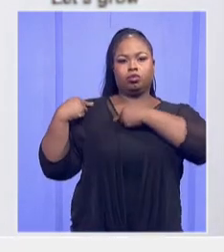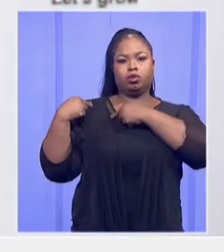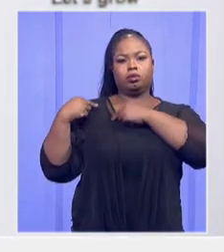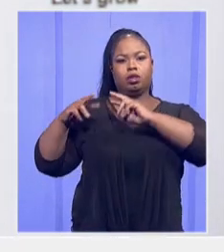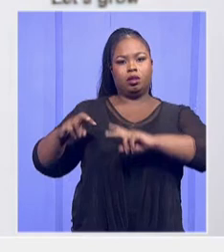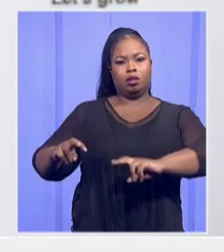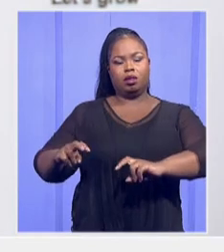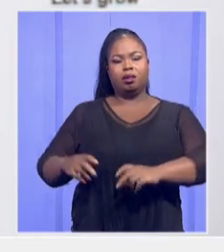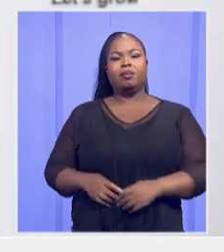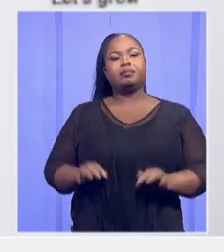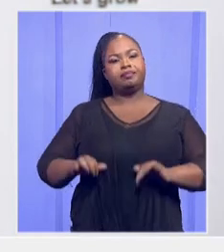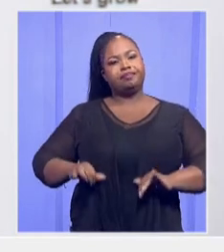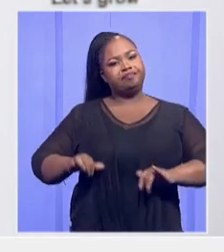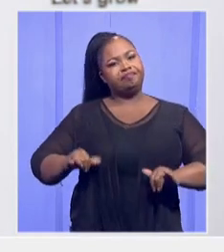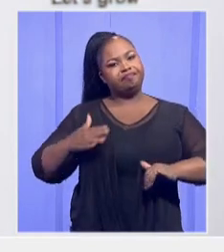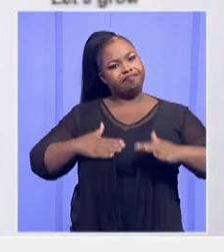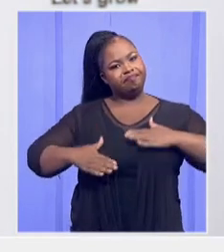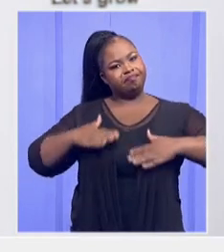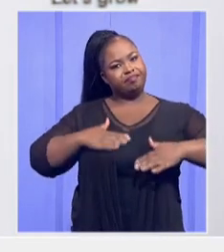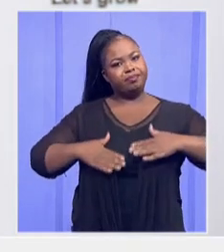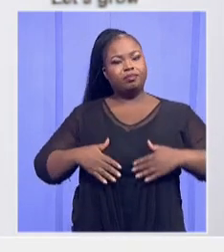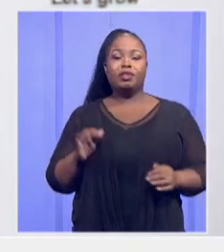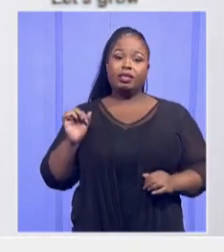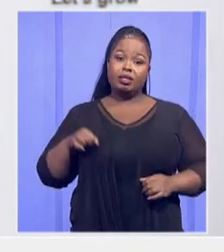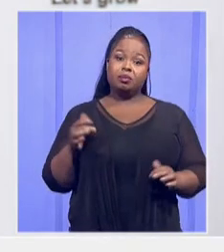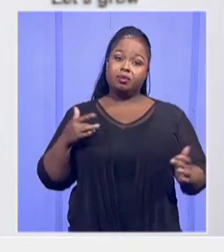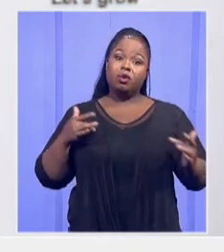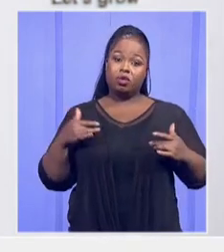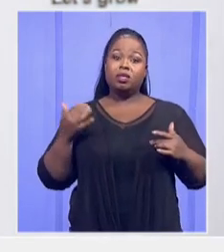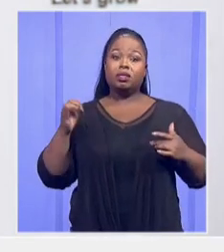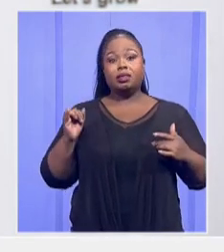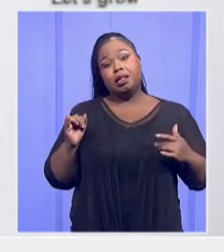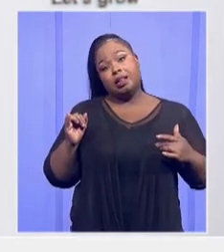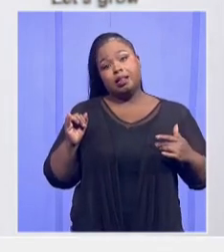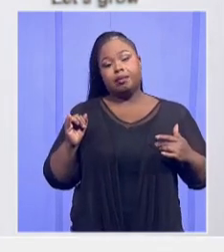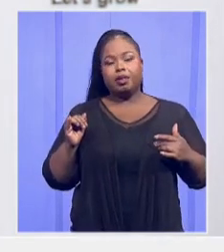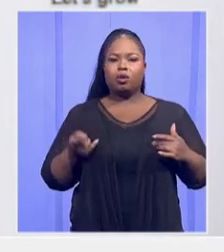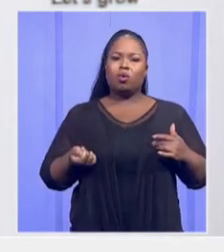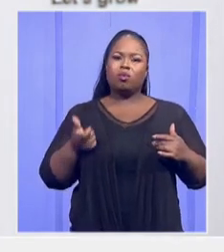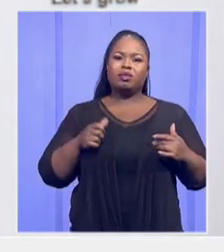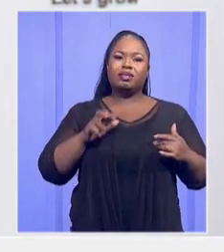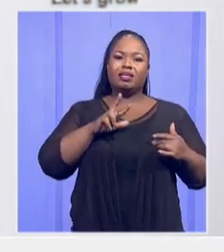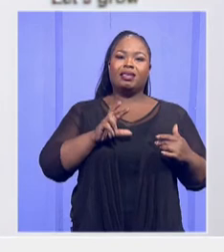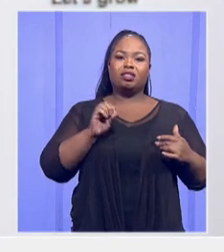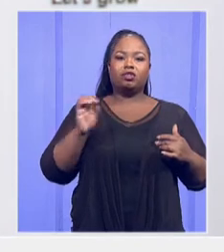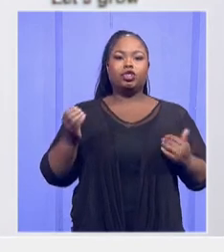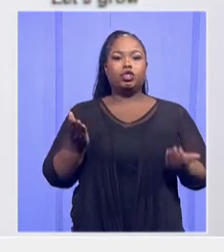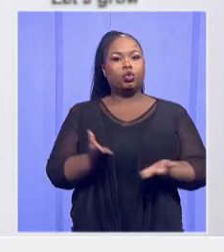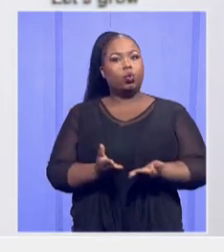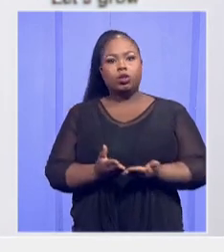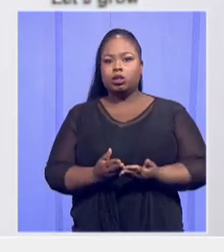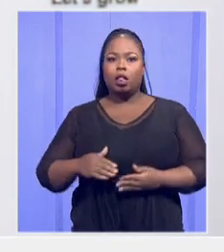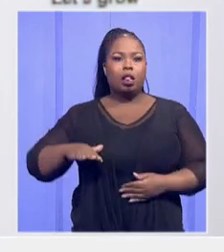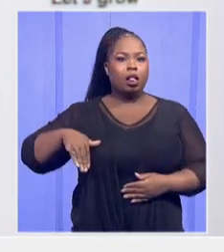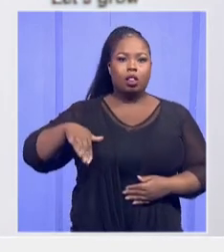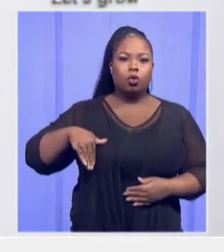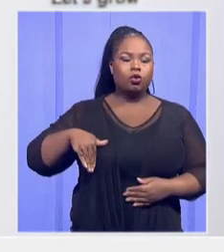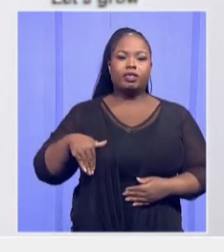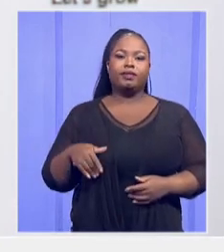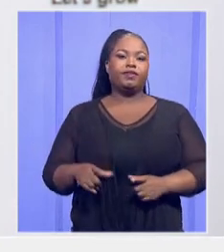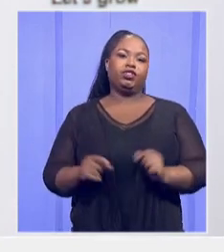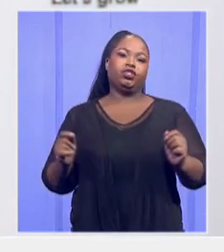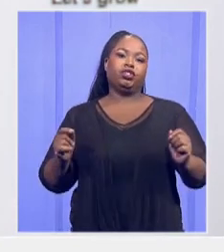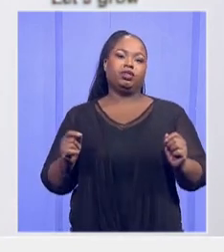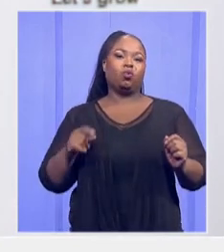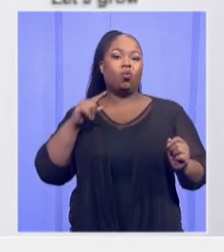indeed continue to raise concerns about at least close to 800 schools that we have not completed from the 3,000